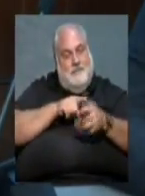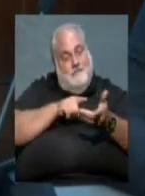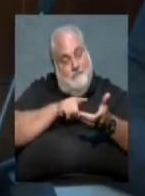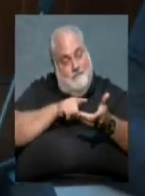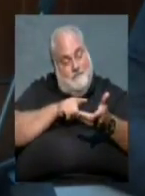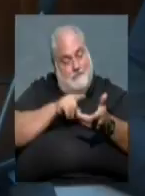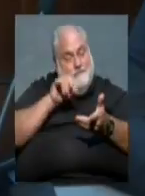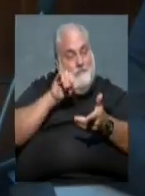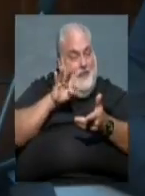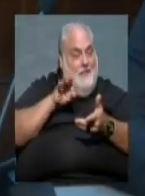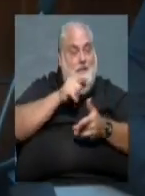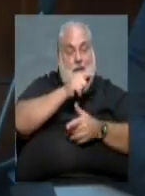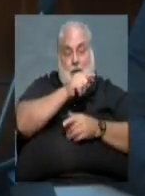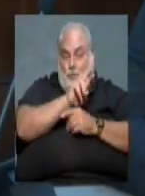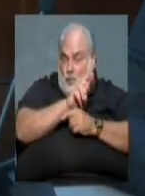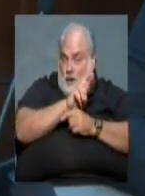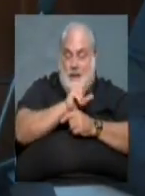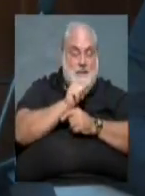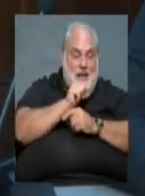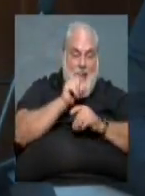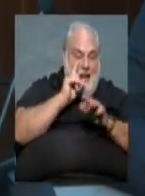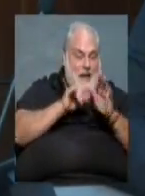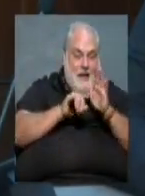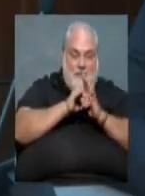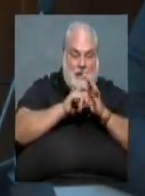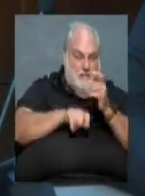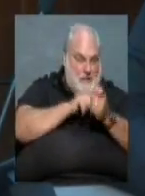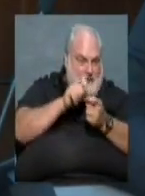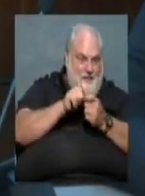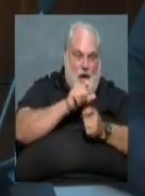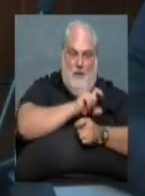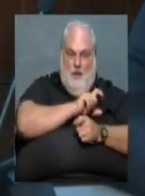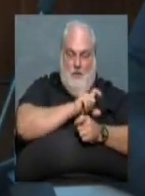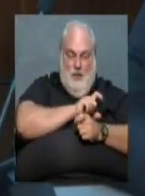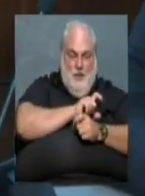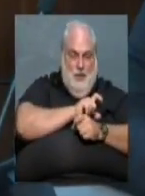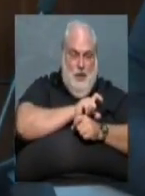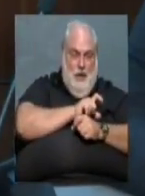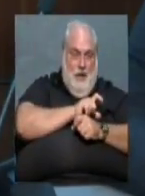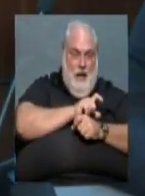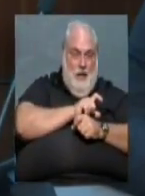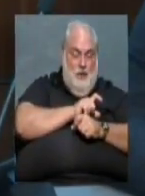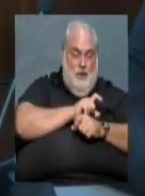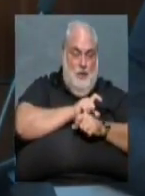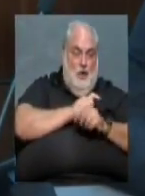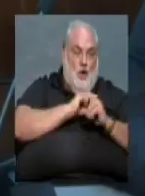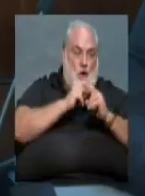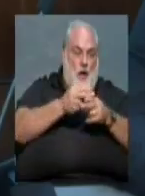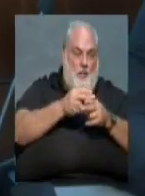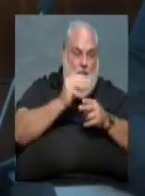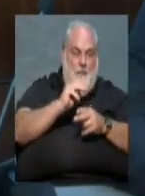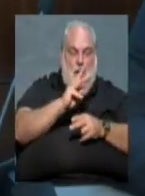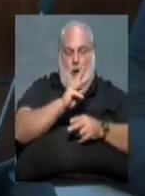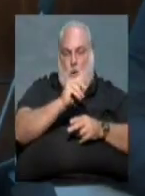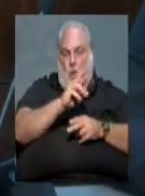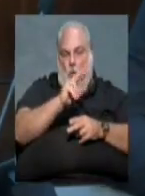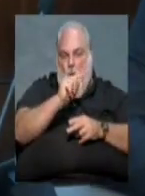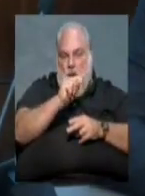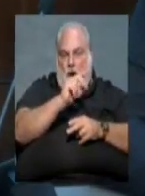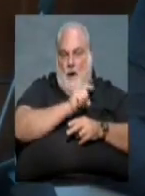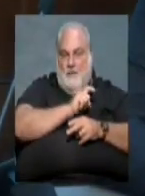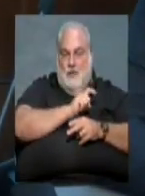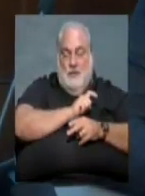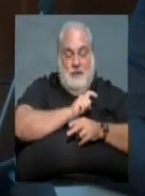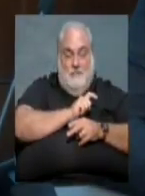If Little Rock is not dedicating a number of certified police officers as warrant officers, they're going to go to